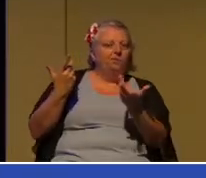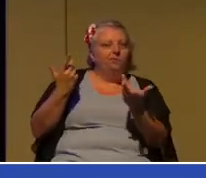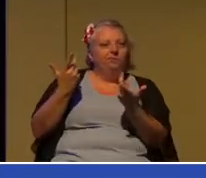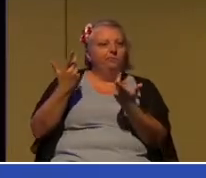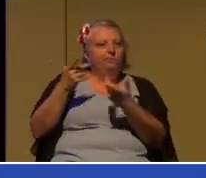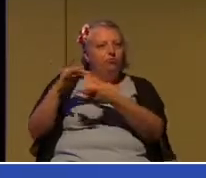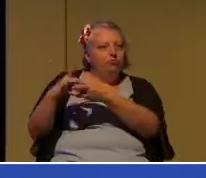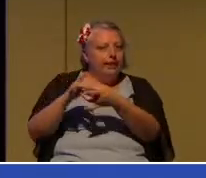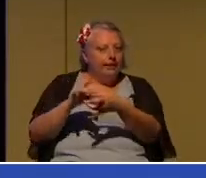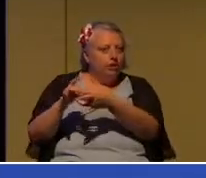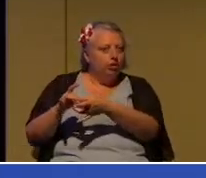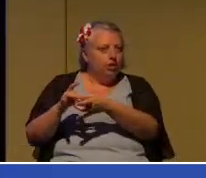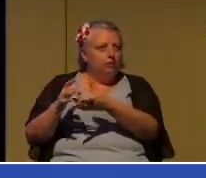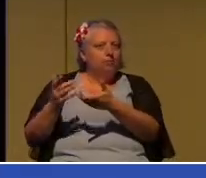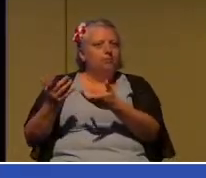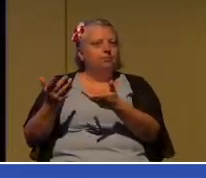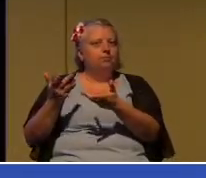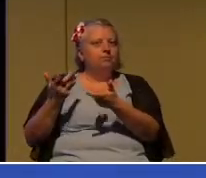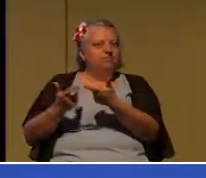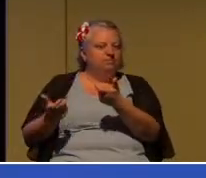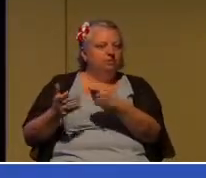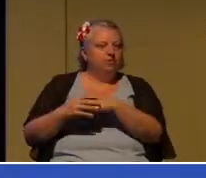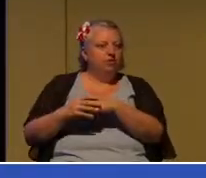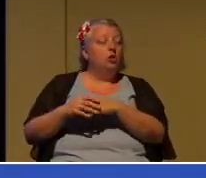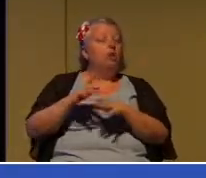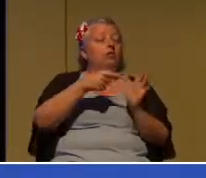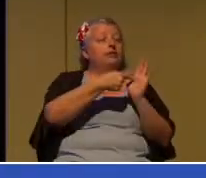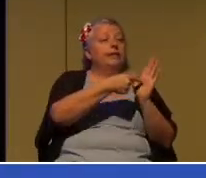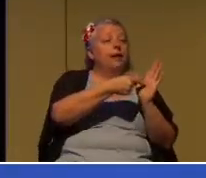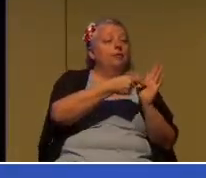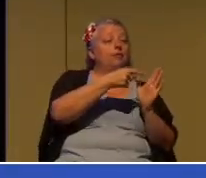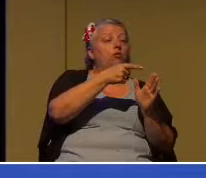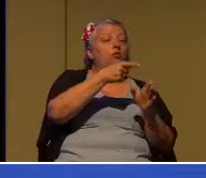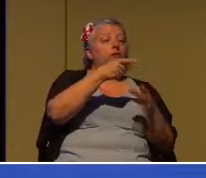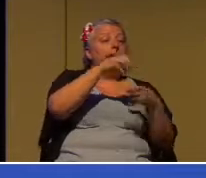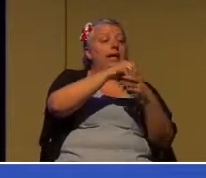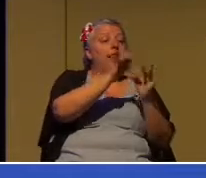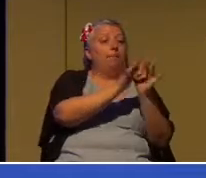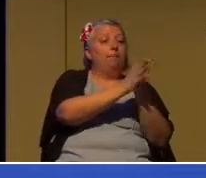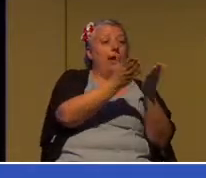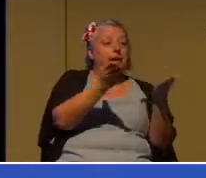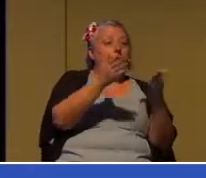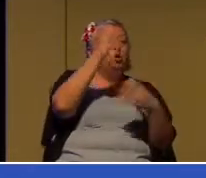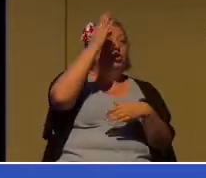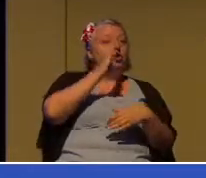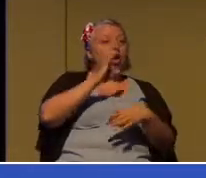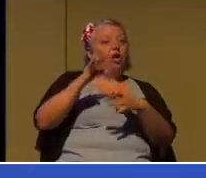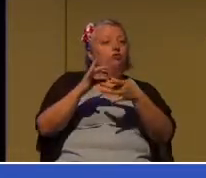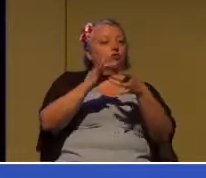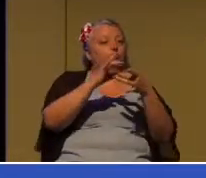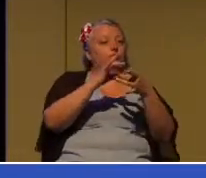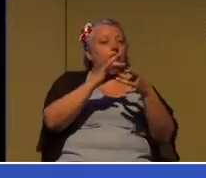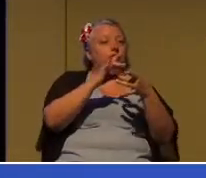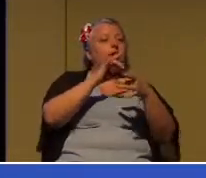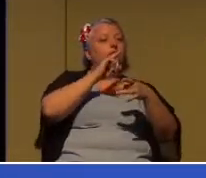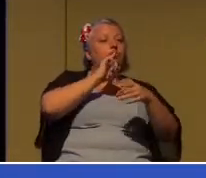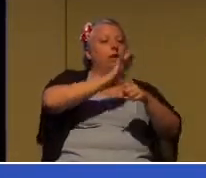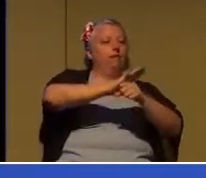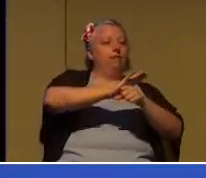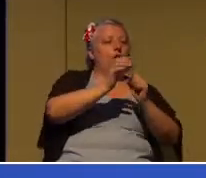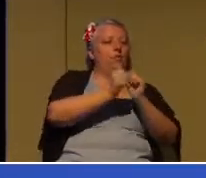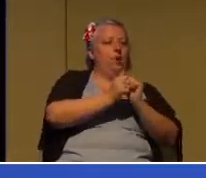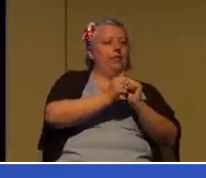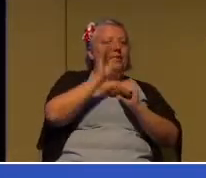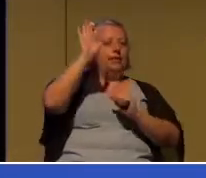example in scripture of covenant is God's relationship with his people. Under the old covenant, he entered into a